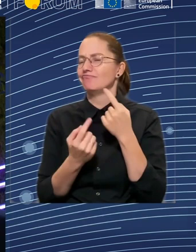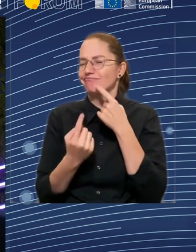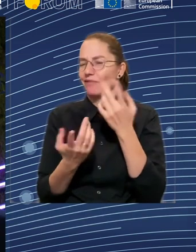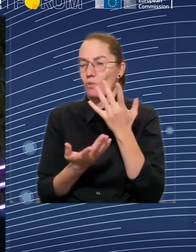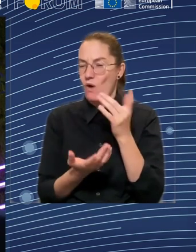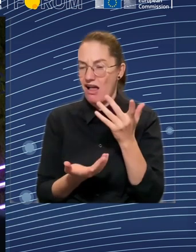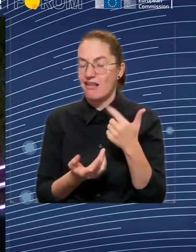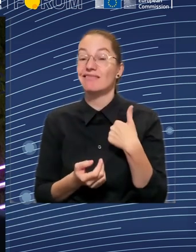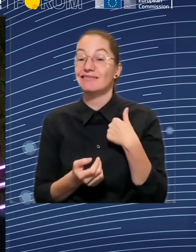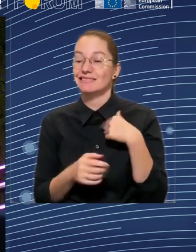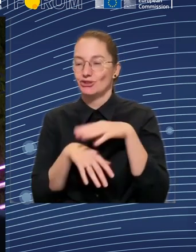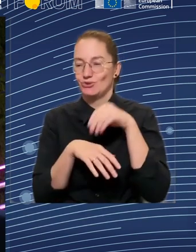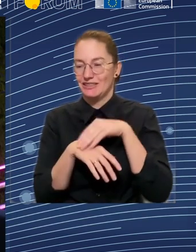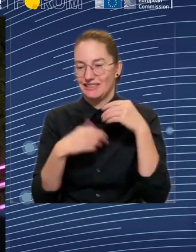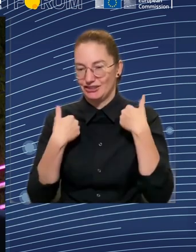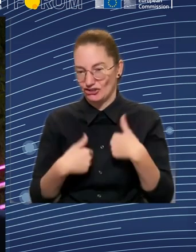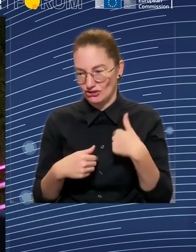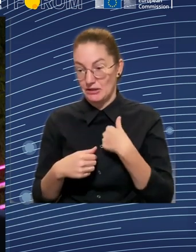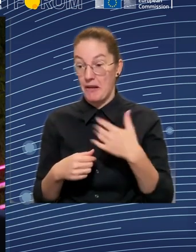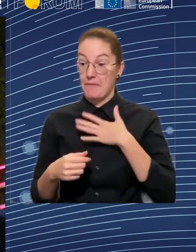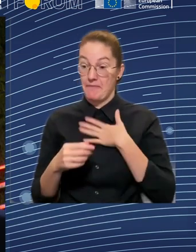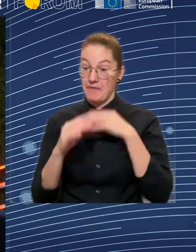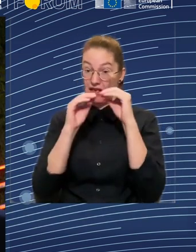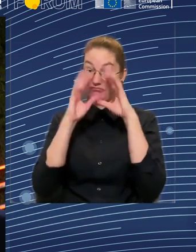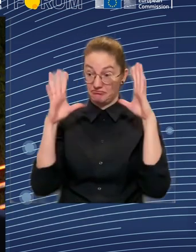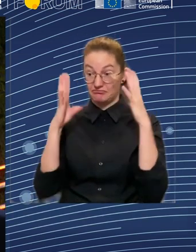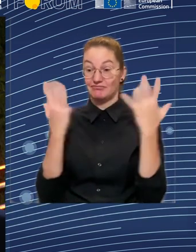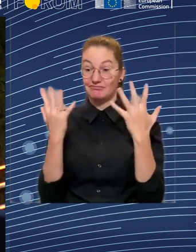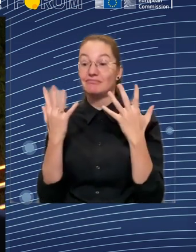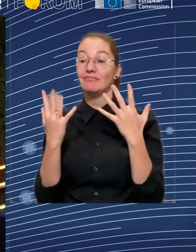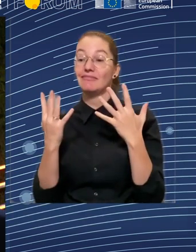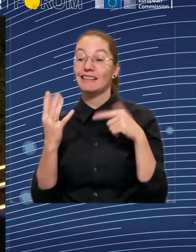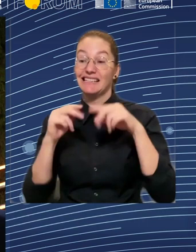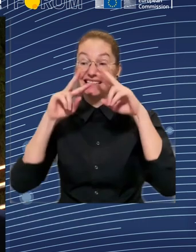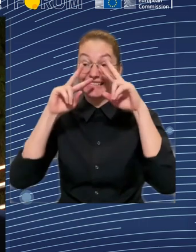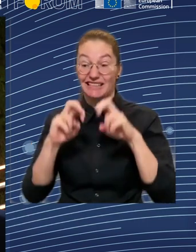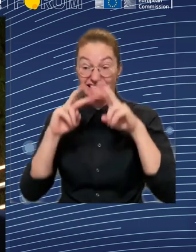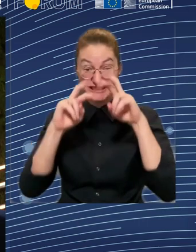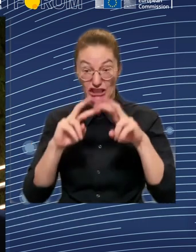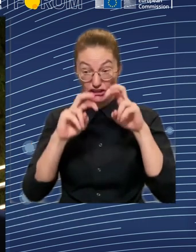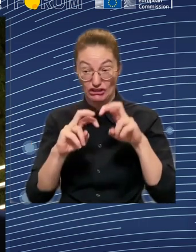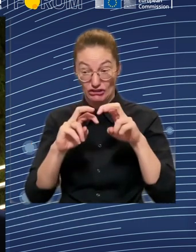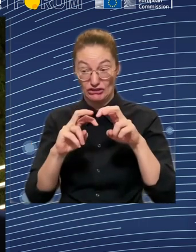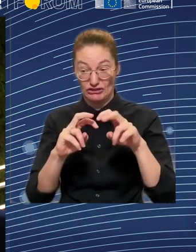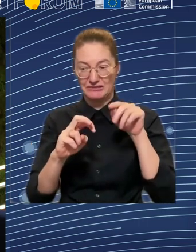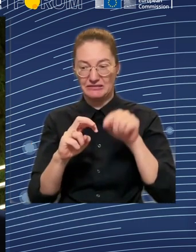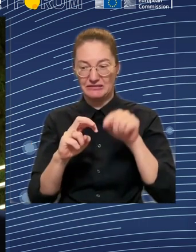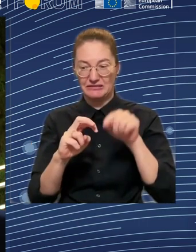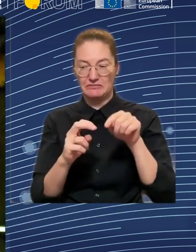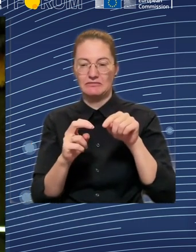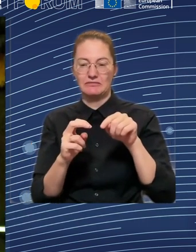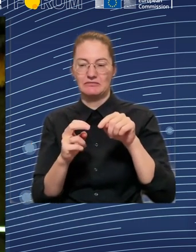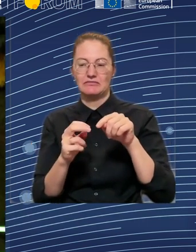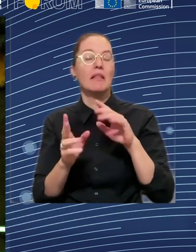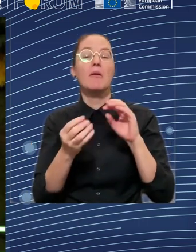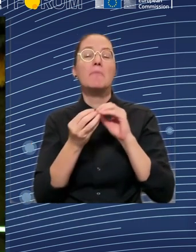in the Nordic countries, for example, where you have these high... You basically have built the